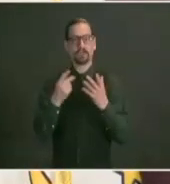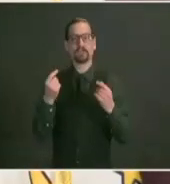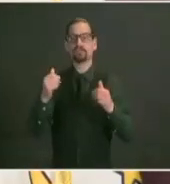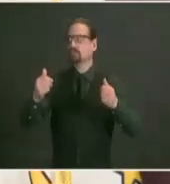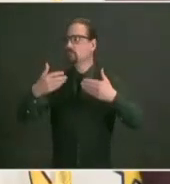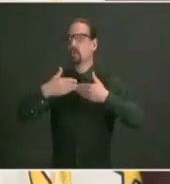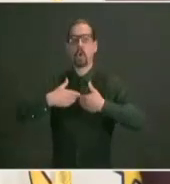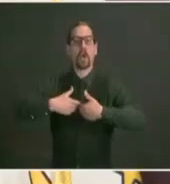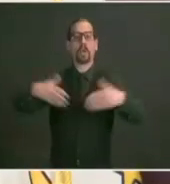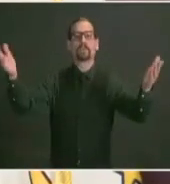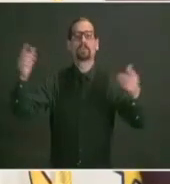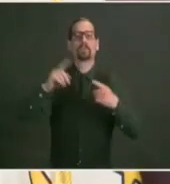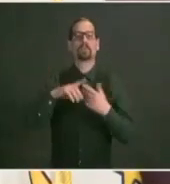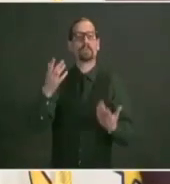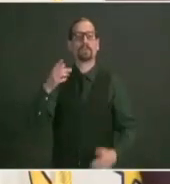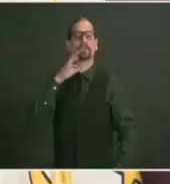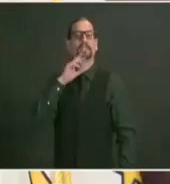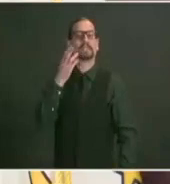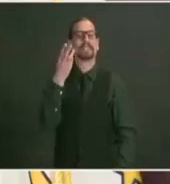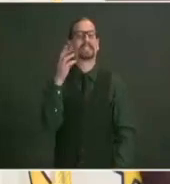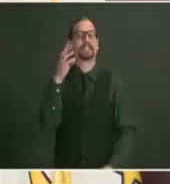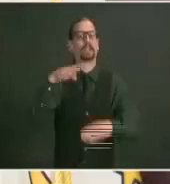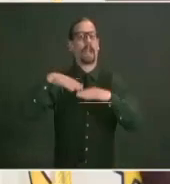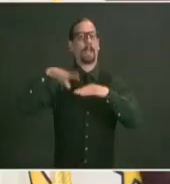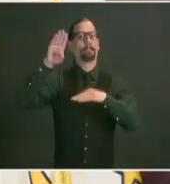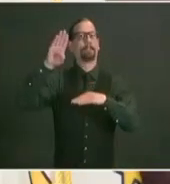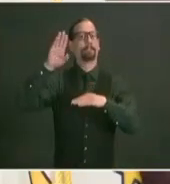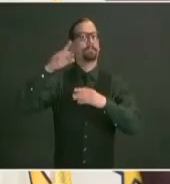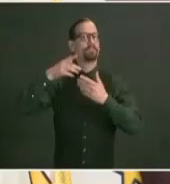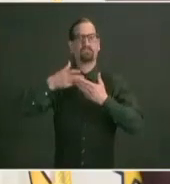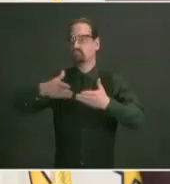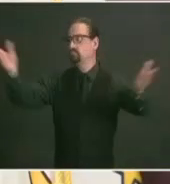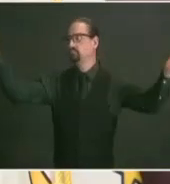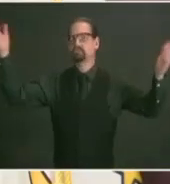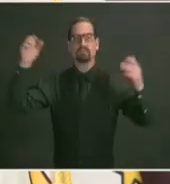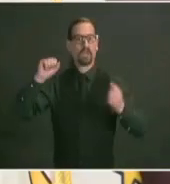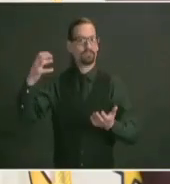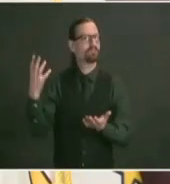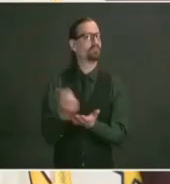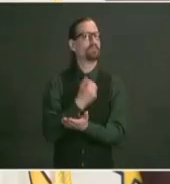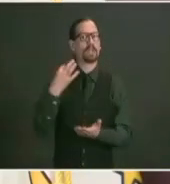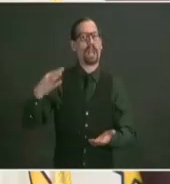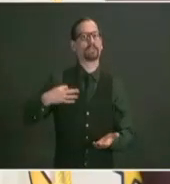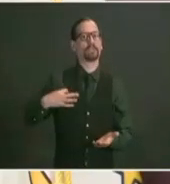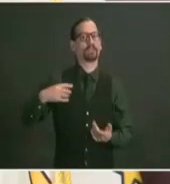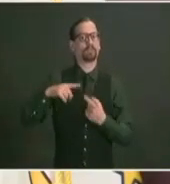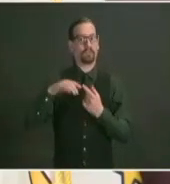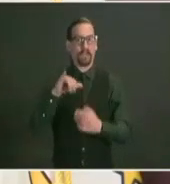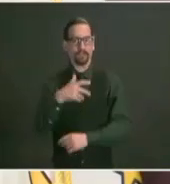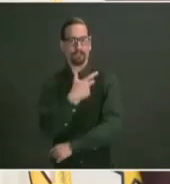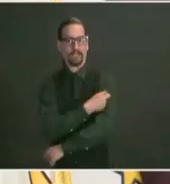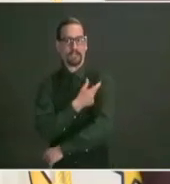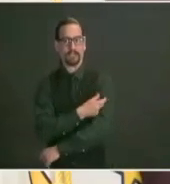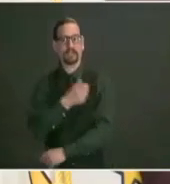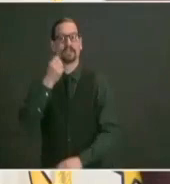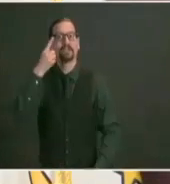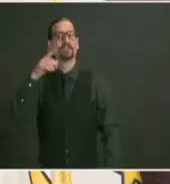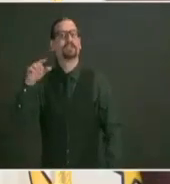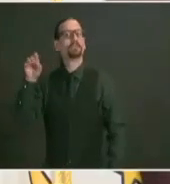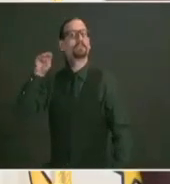announcement was made yesterday in massachusetts with a specific note about what people should expect in terms of booking an appointment